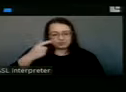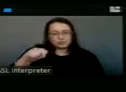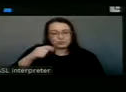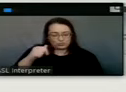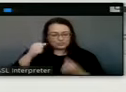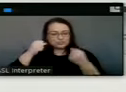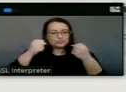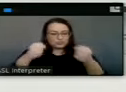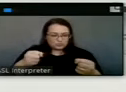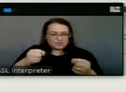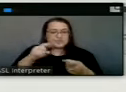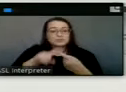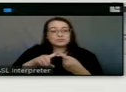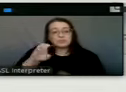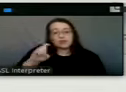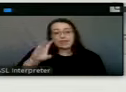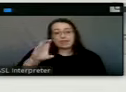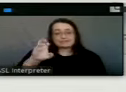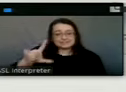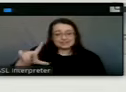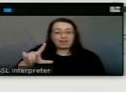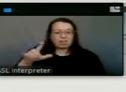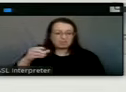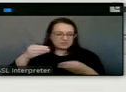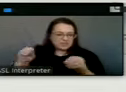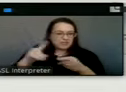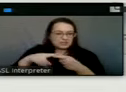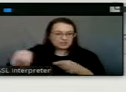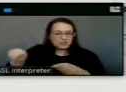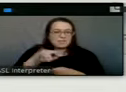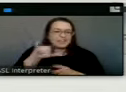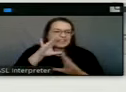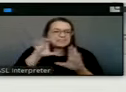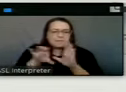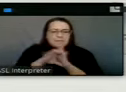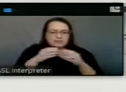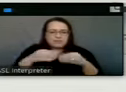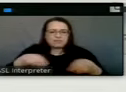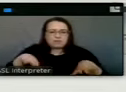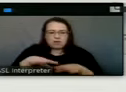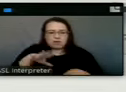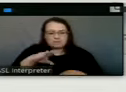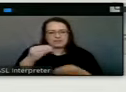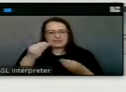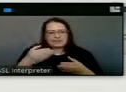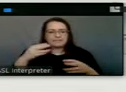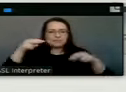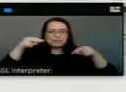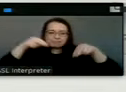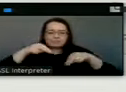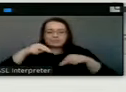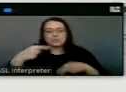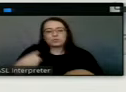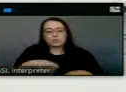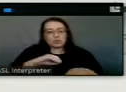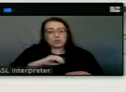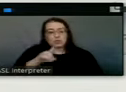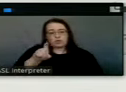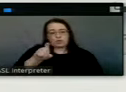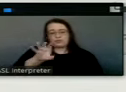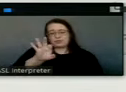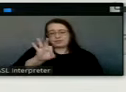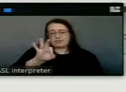to XL Energy. This is a picture of the property, kind of gives you an overview. We own 195